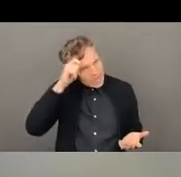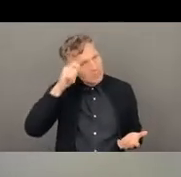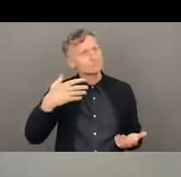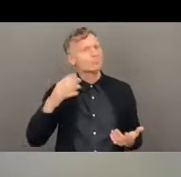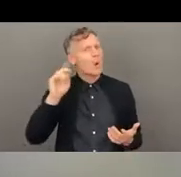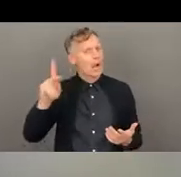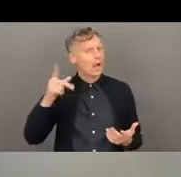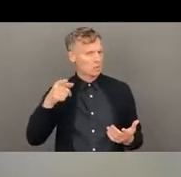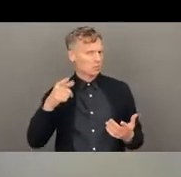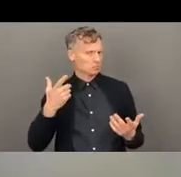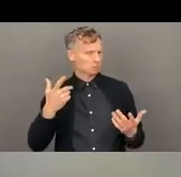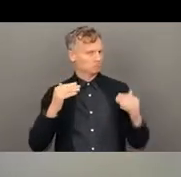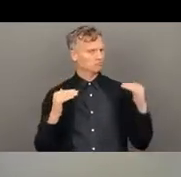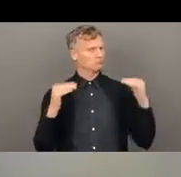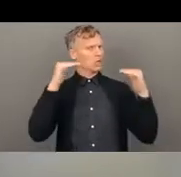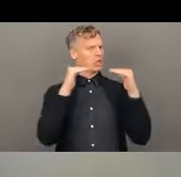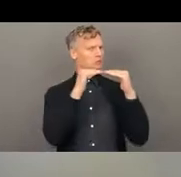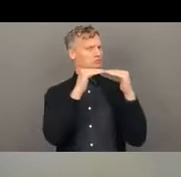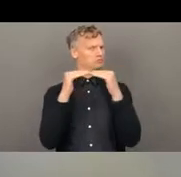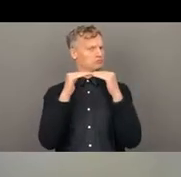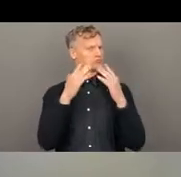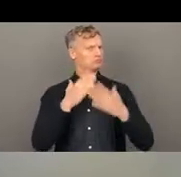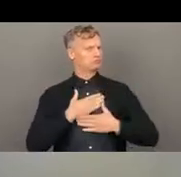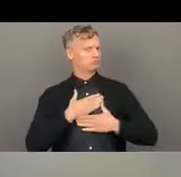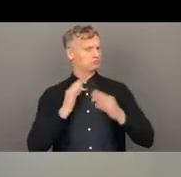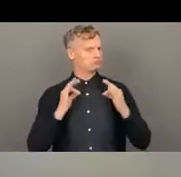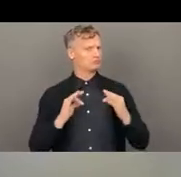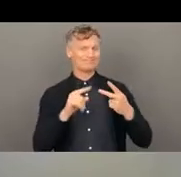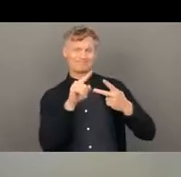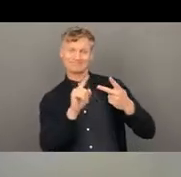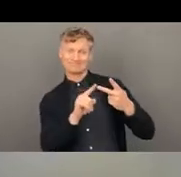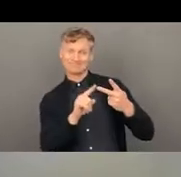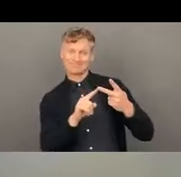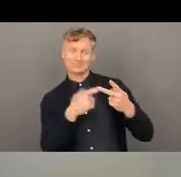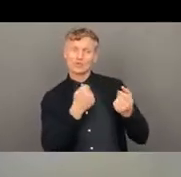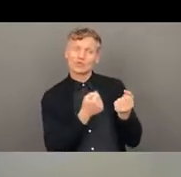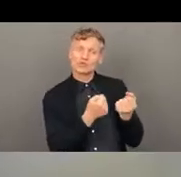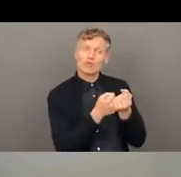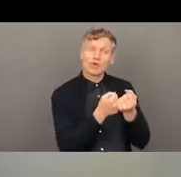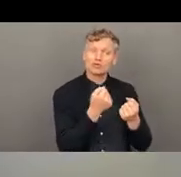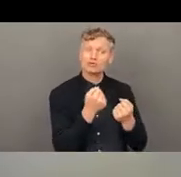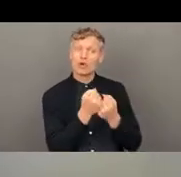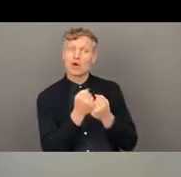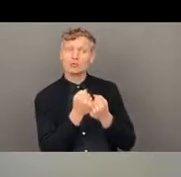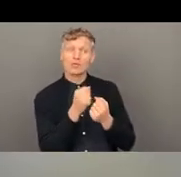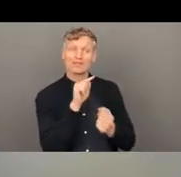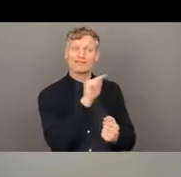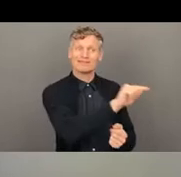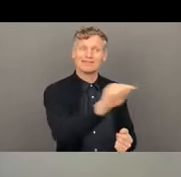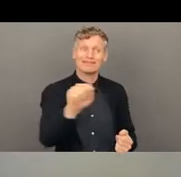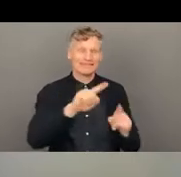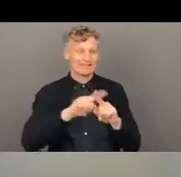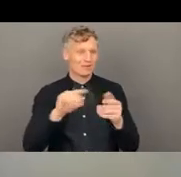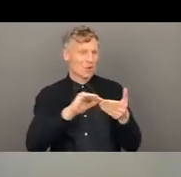peer support, so that's the ability to link then initially with more experienced organizations